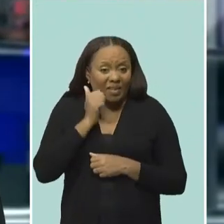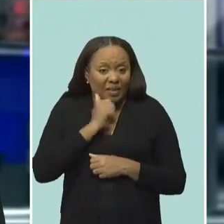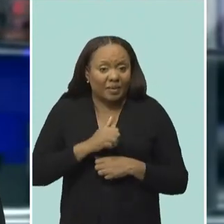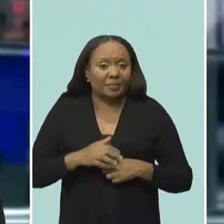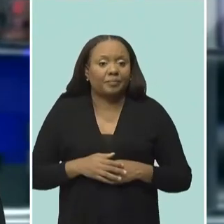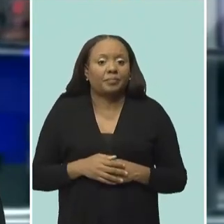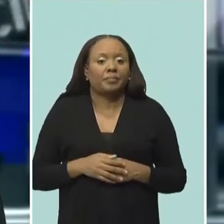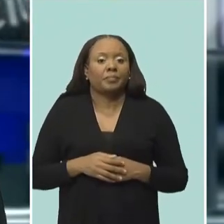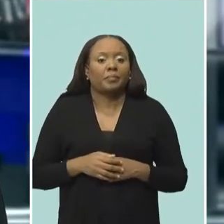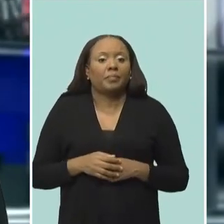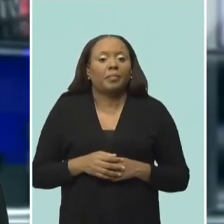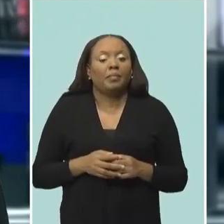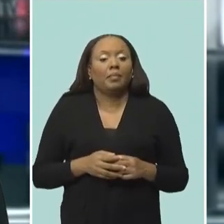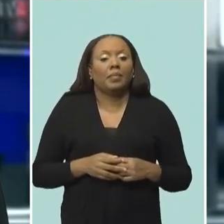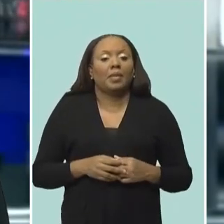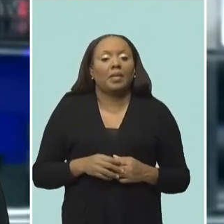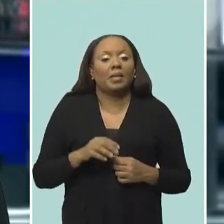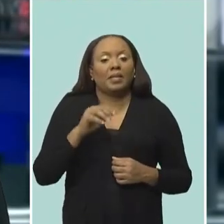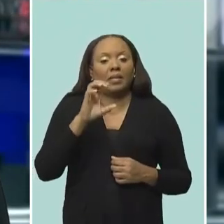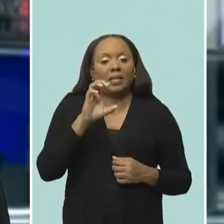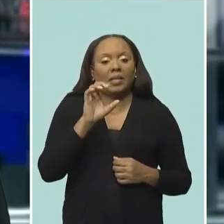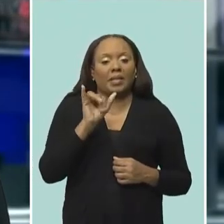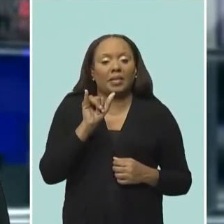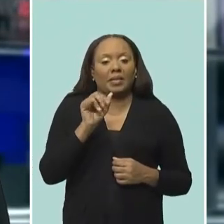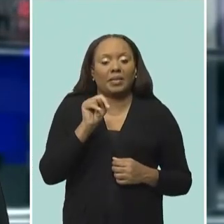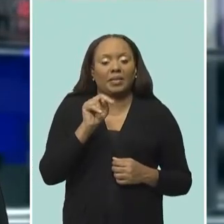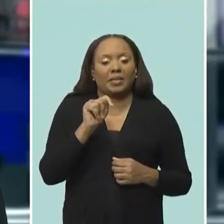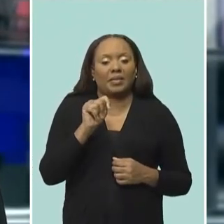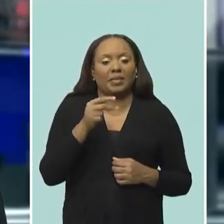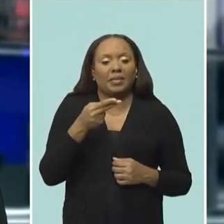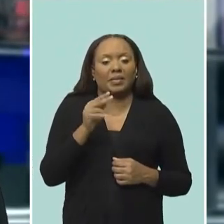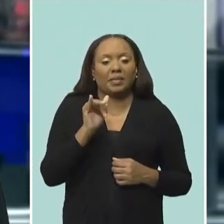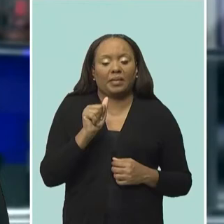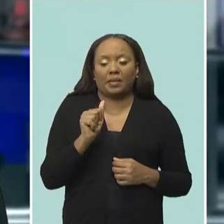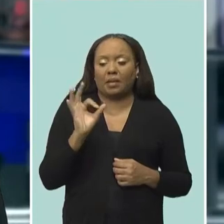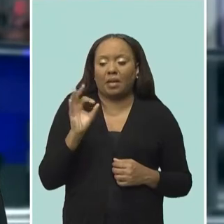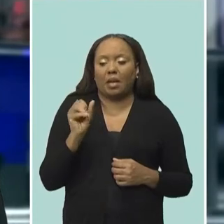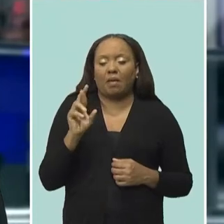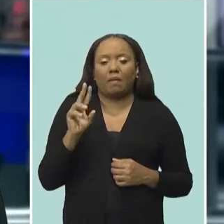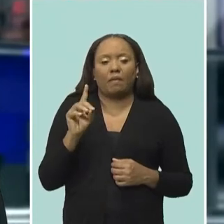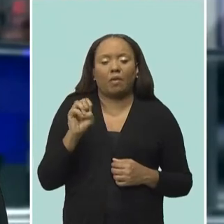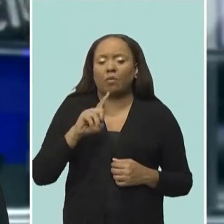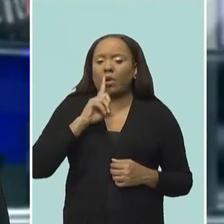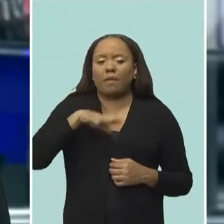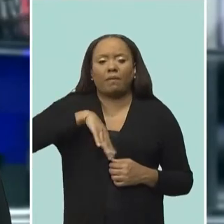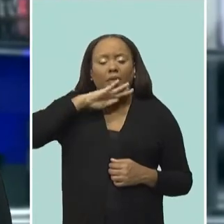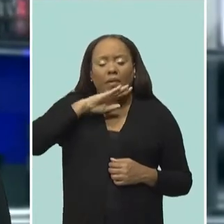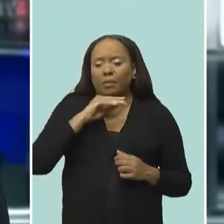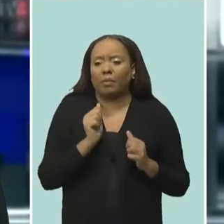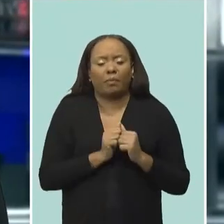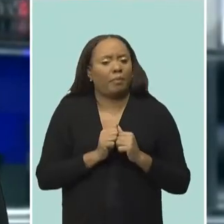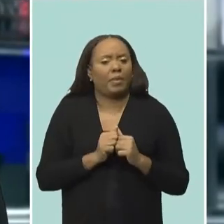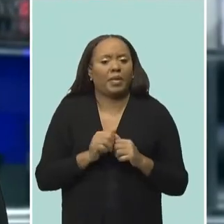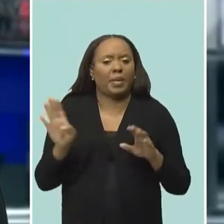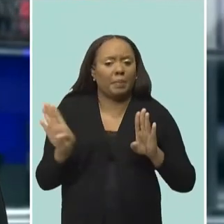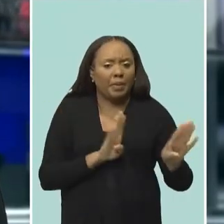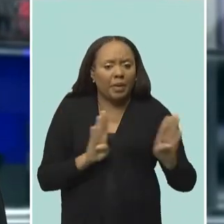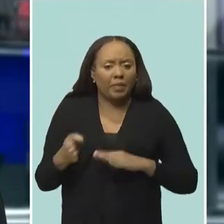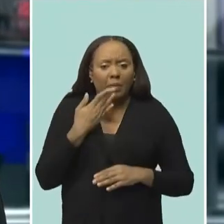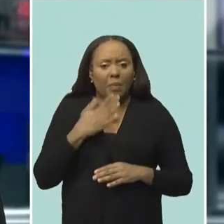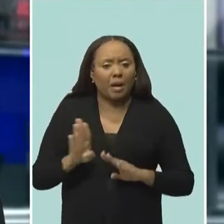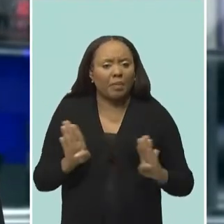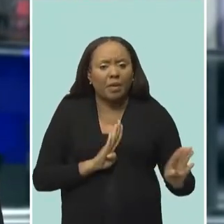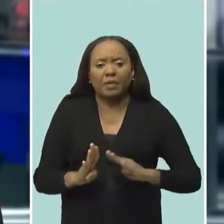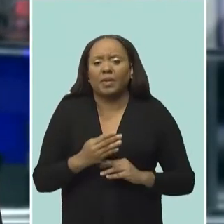fed up with the ZR culture and wants to see the new amendments to the Transport Authority Bill implemented in short order. She says that our drivers